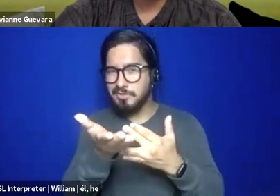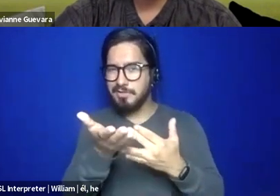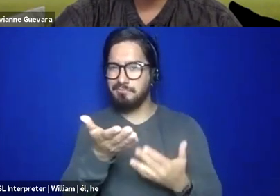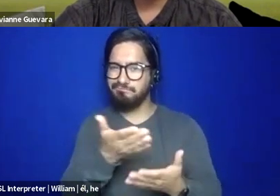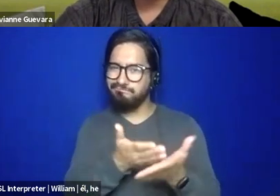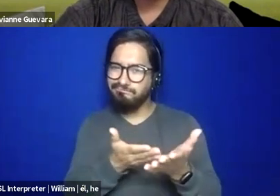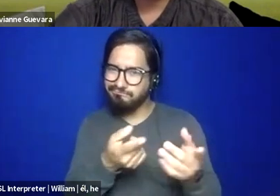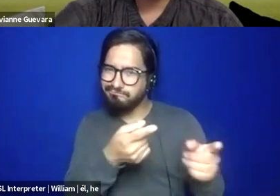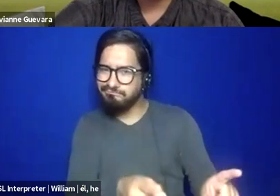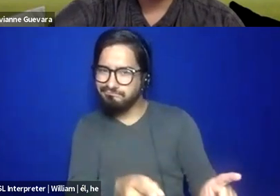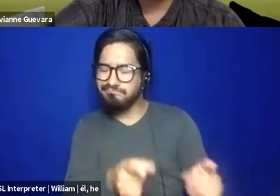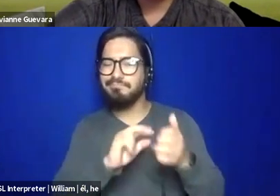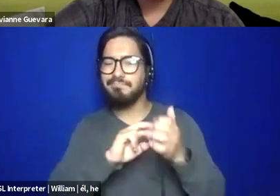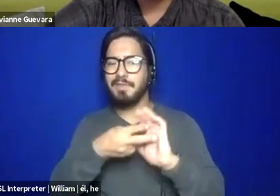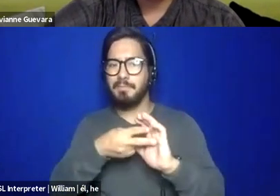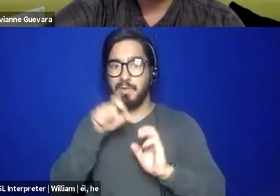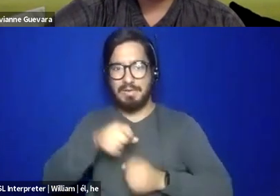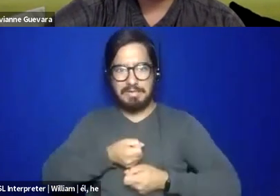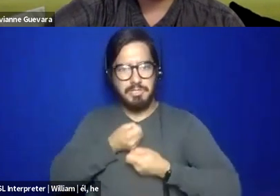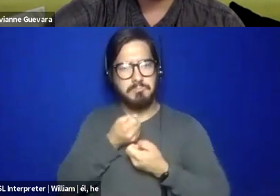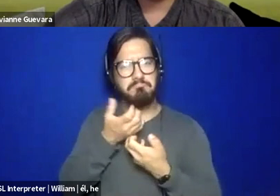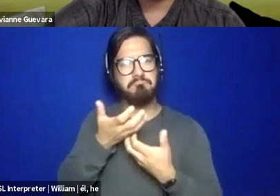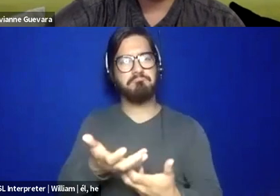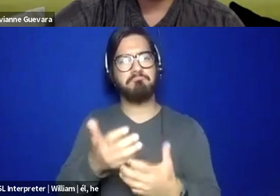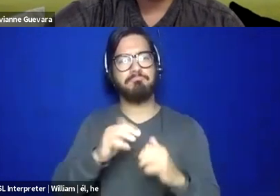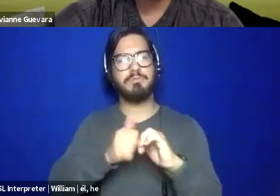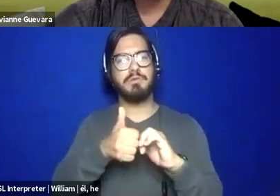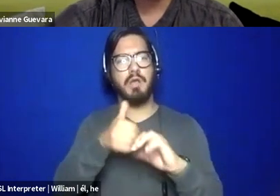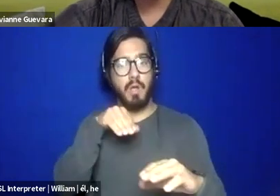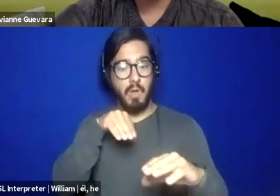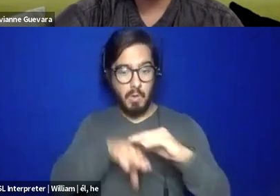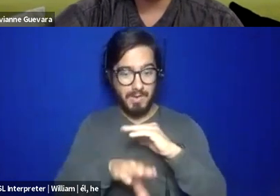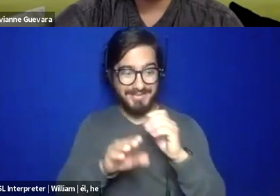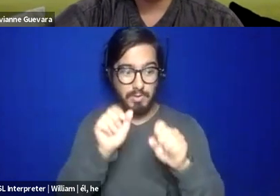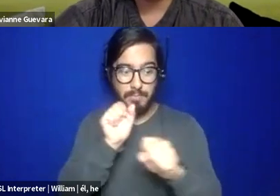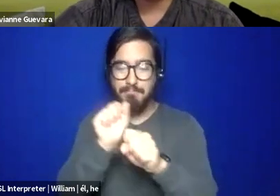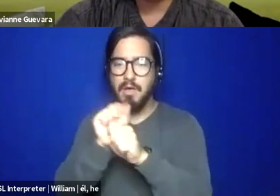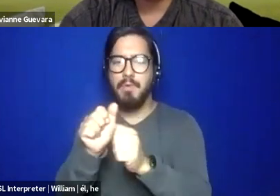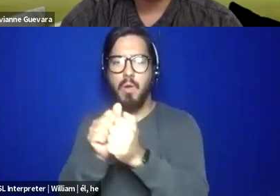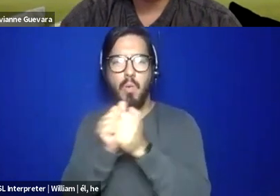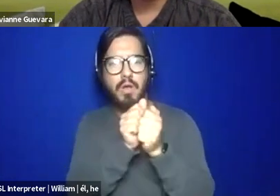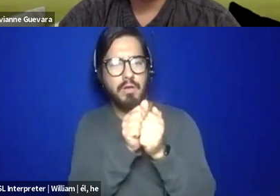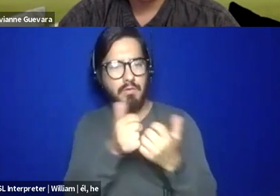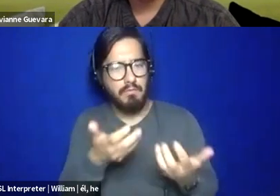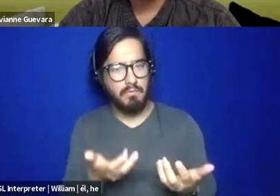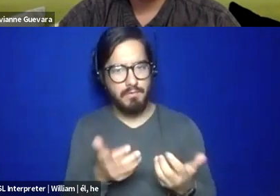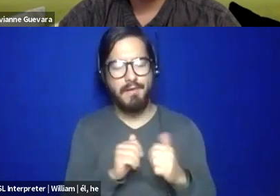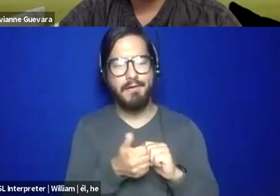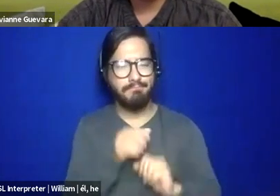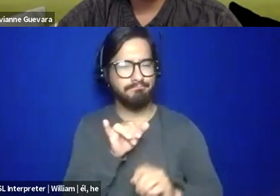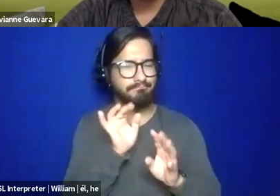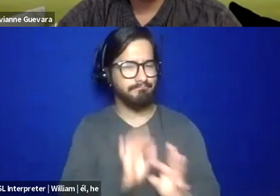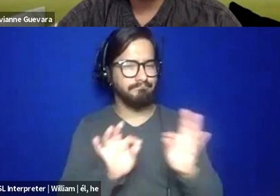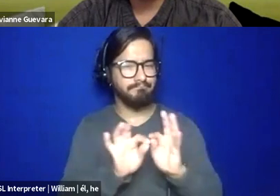pour in how we're able to pour into, to those that we're working with. But anyone else like to add to this as well?